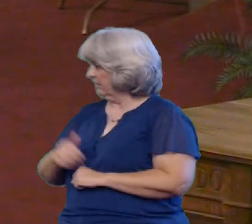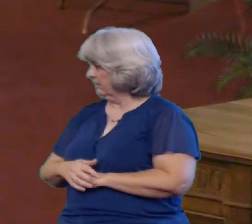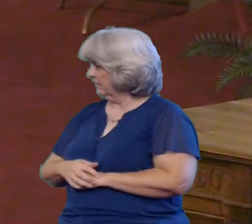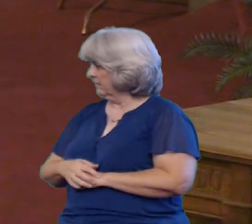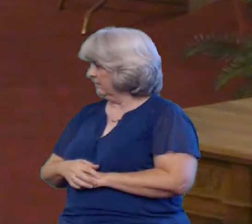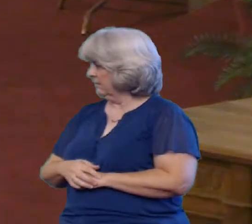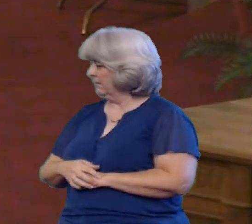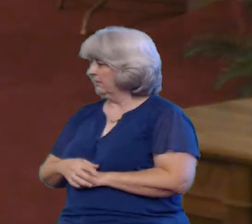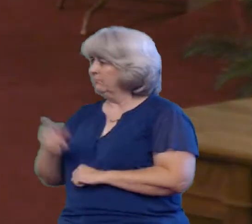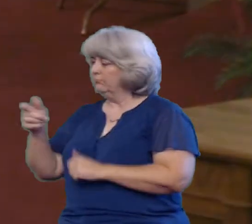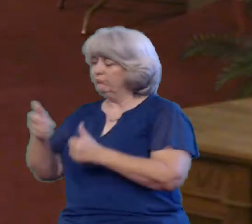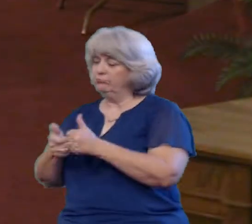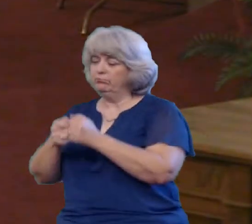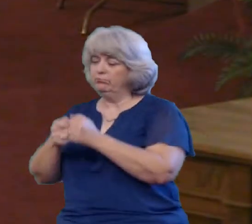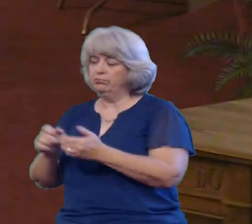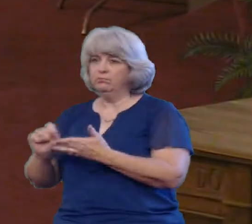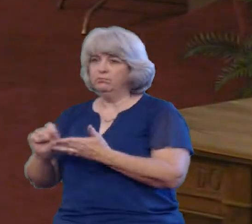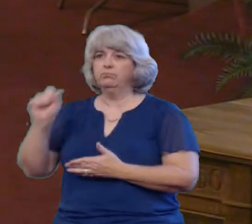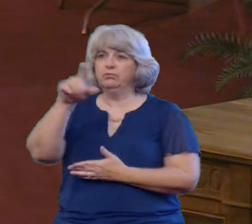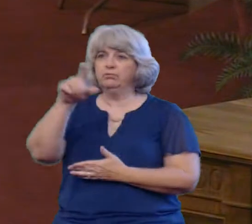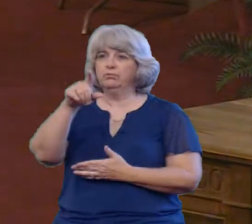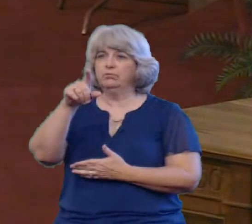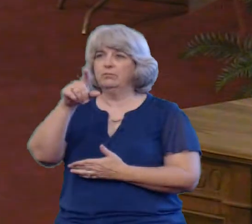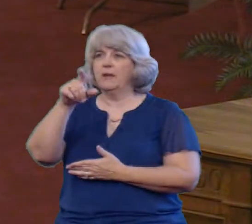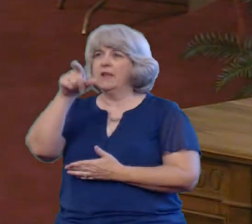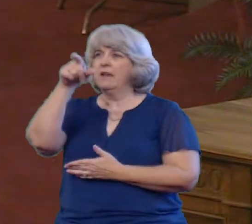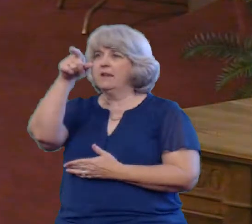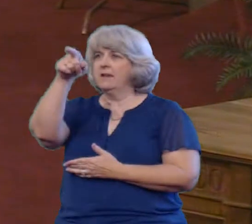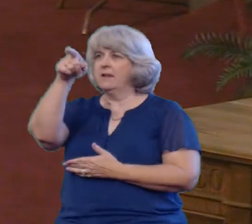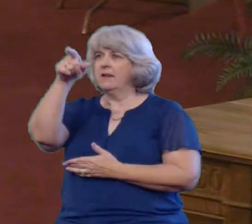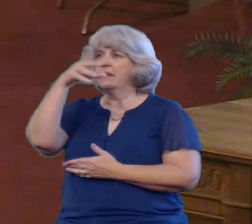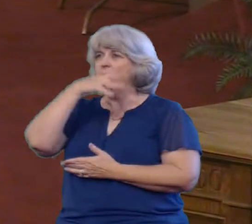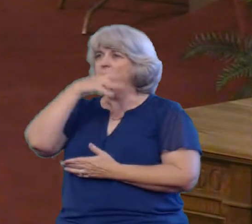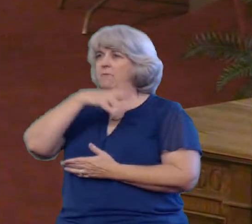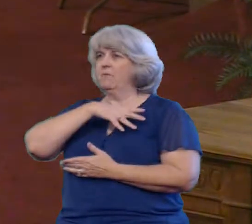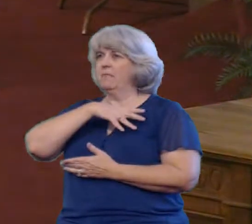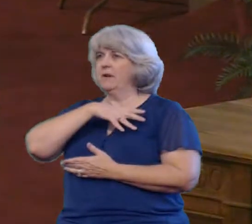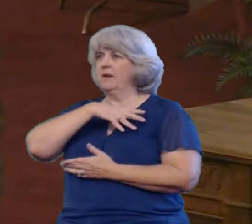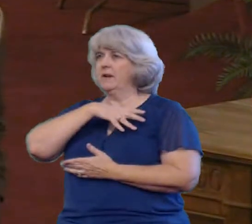And that text message changed the outcome of what that lady was going to do